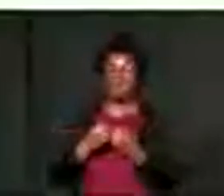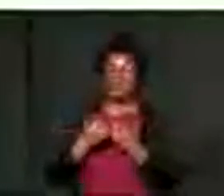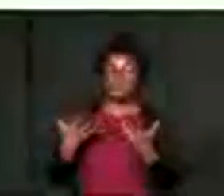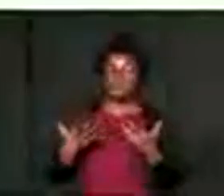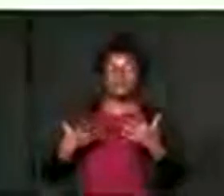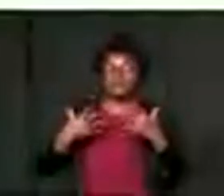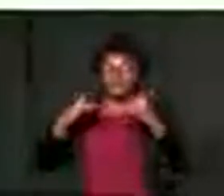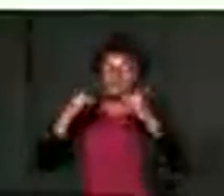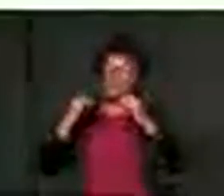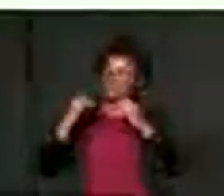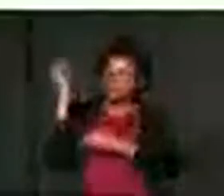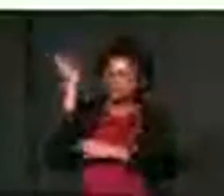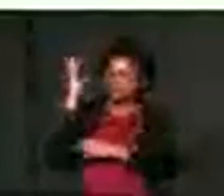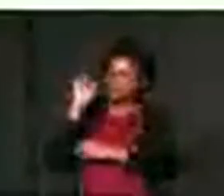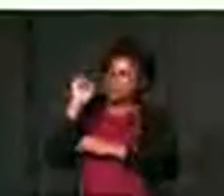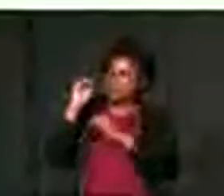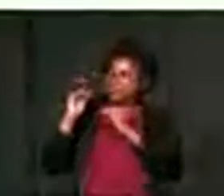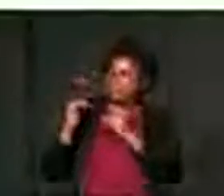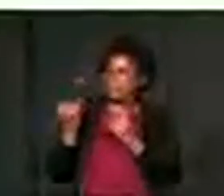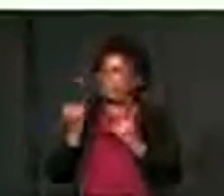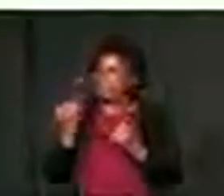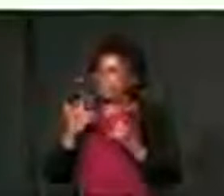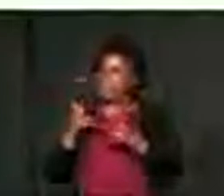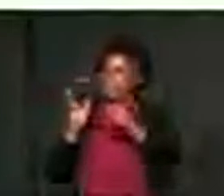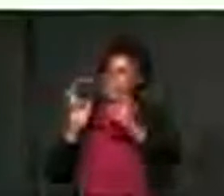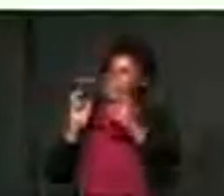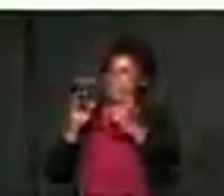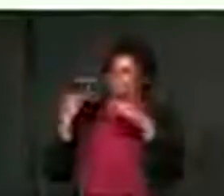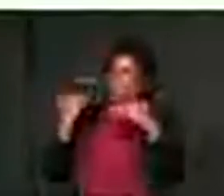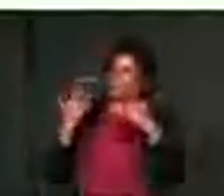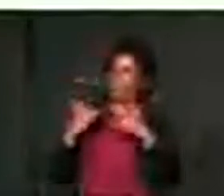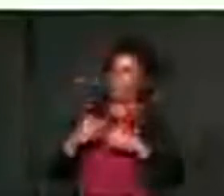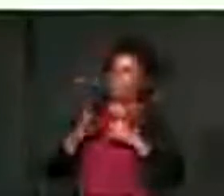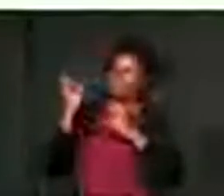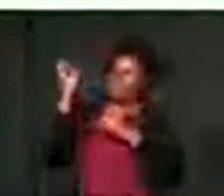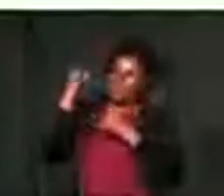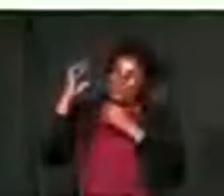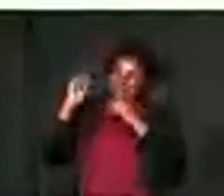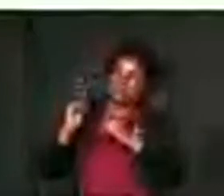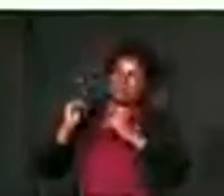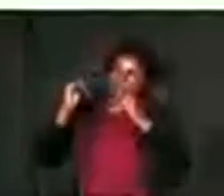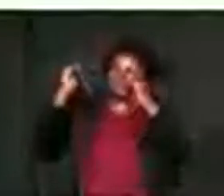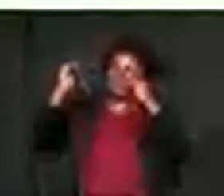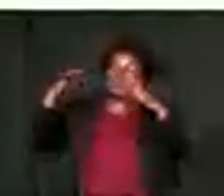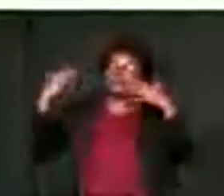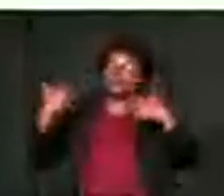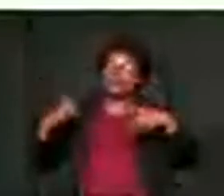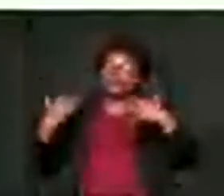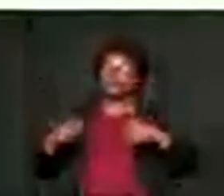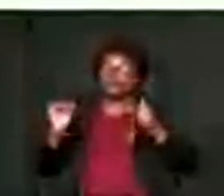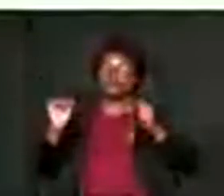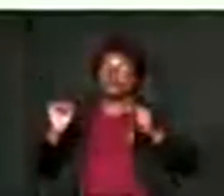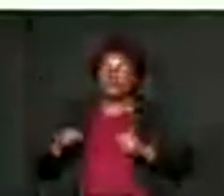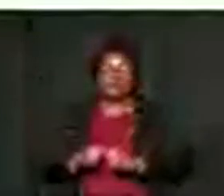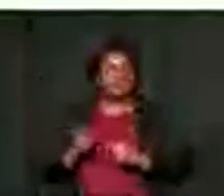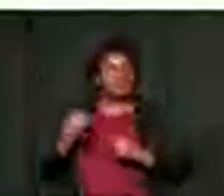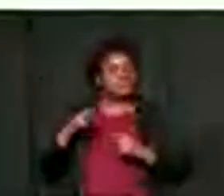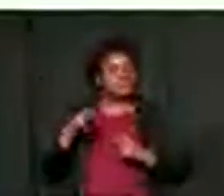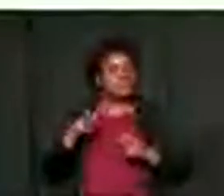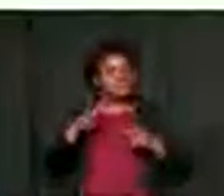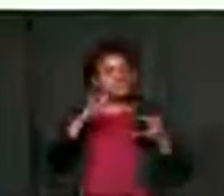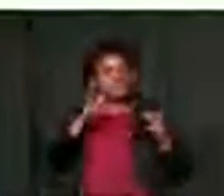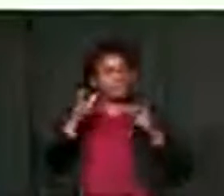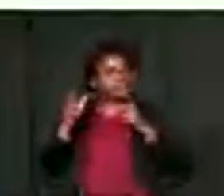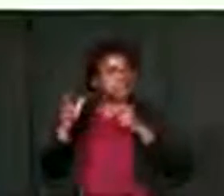high level. And indeed, the intellectual discussions and debates which ensued made us to appreciate the